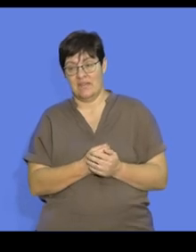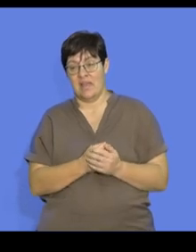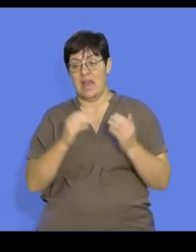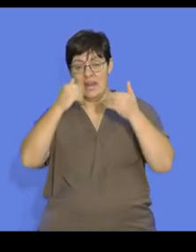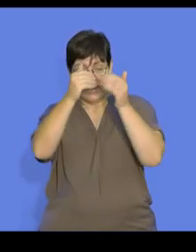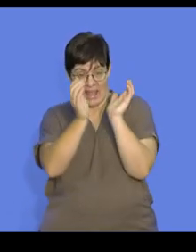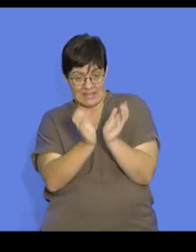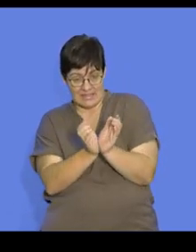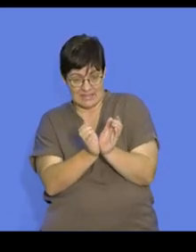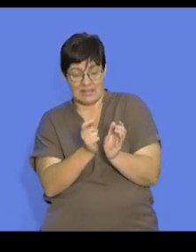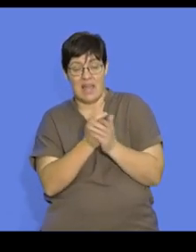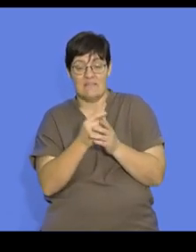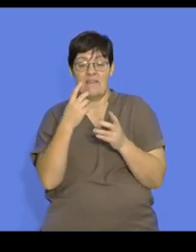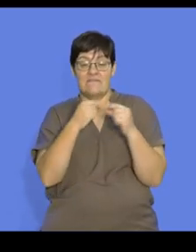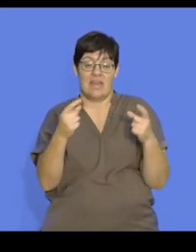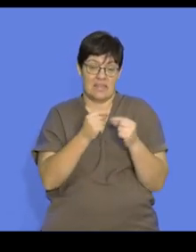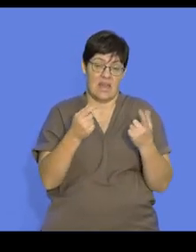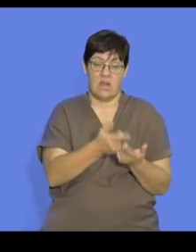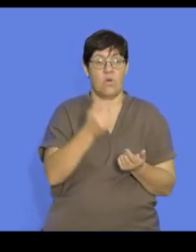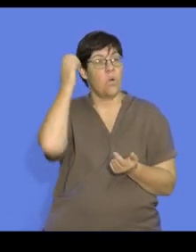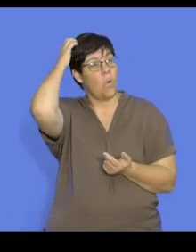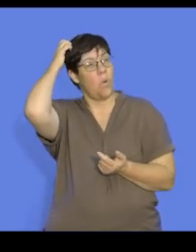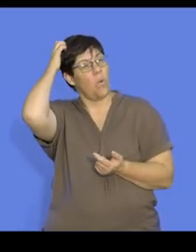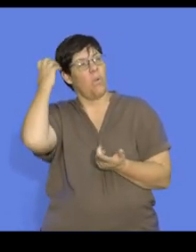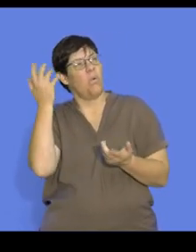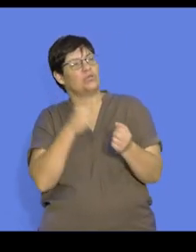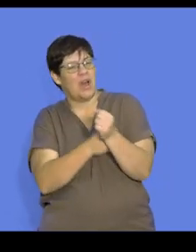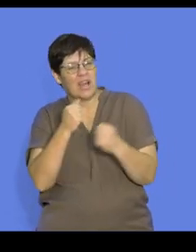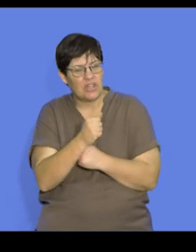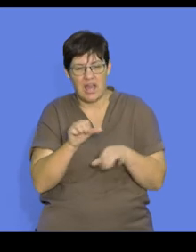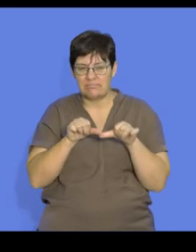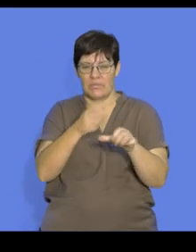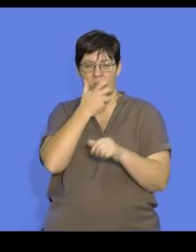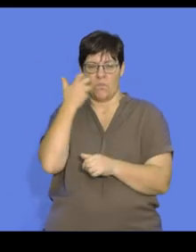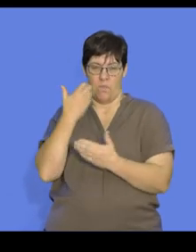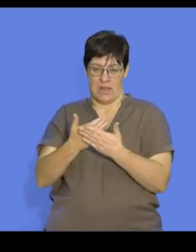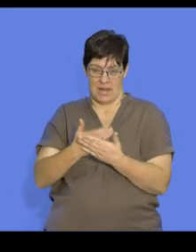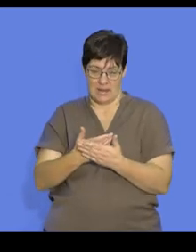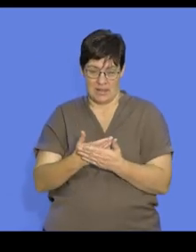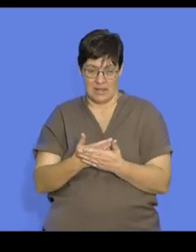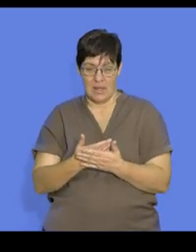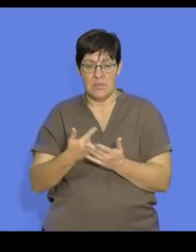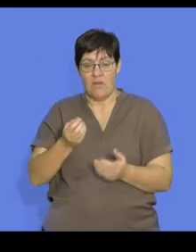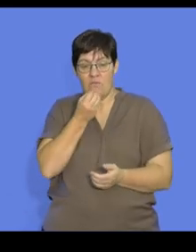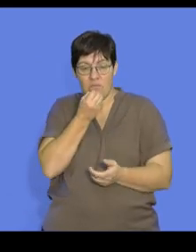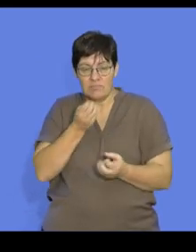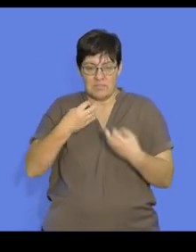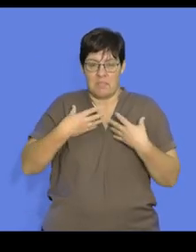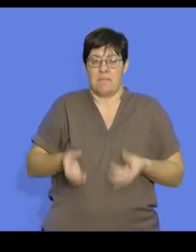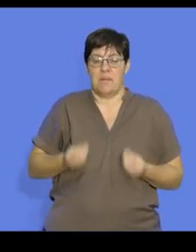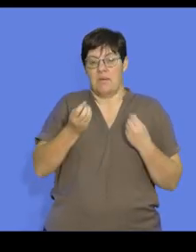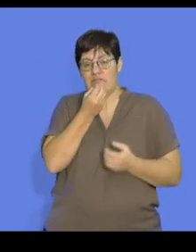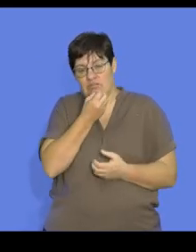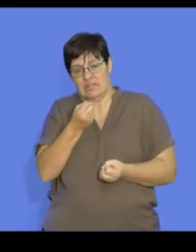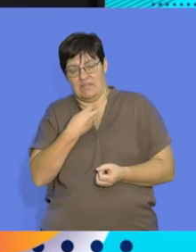often is provided with feathers or structures that allow them to stay warm and to stay hydrated and